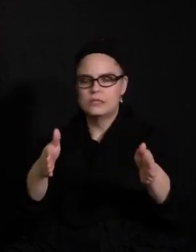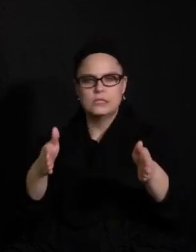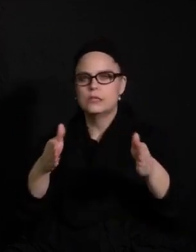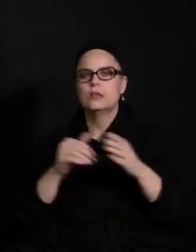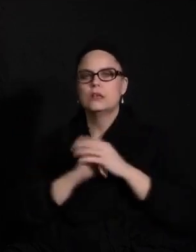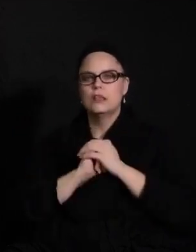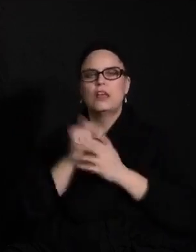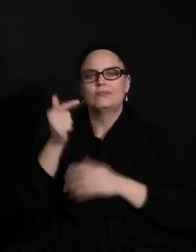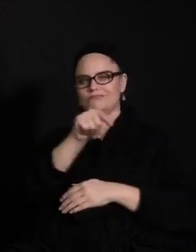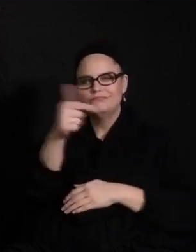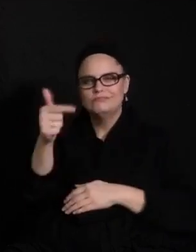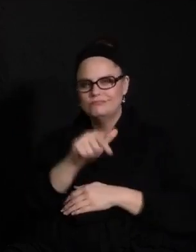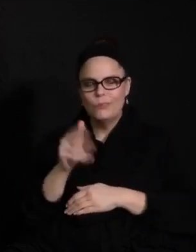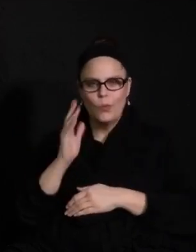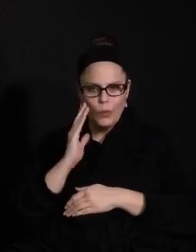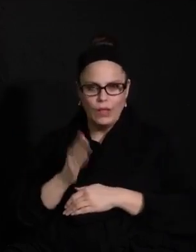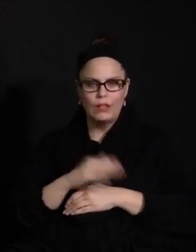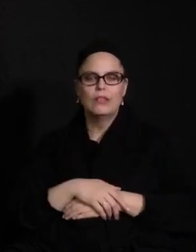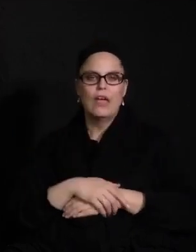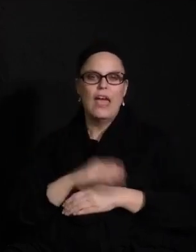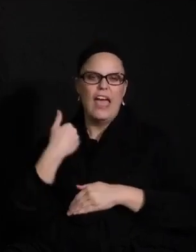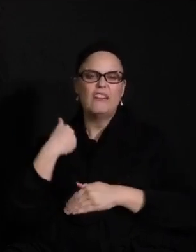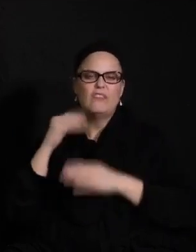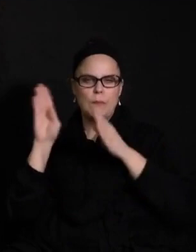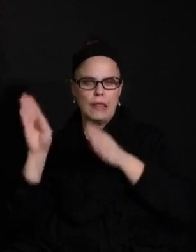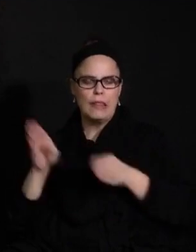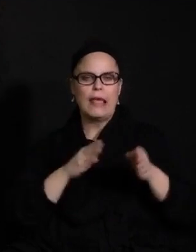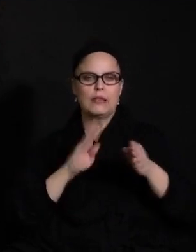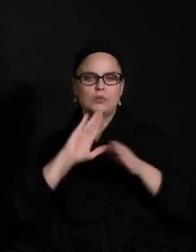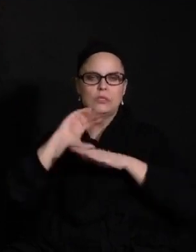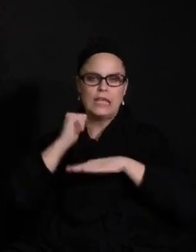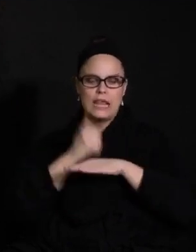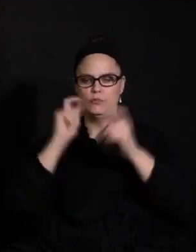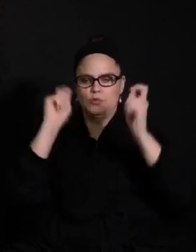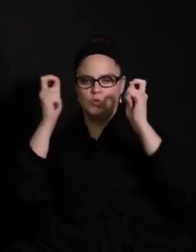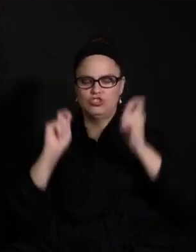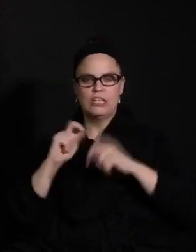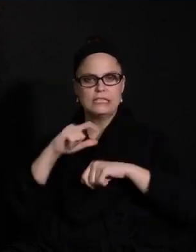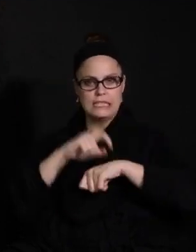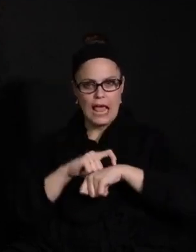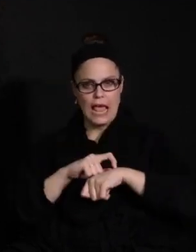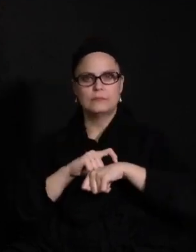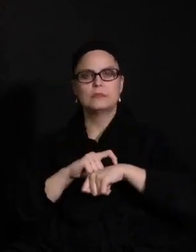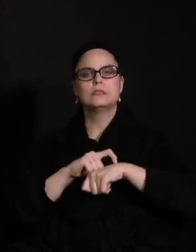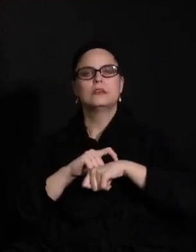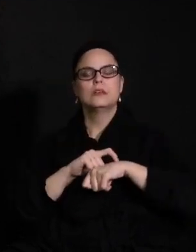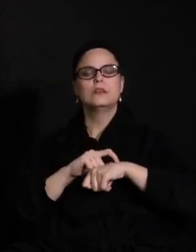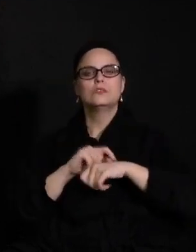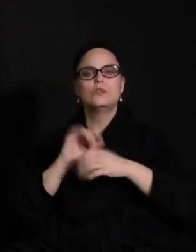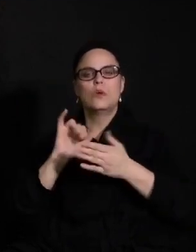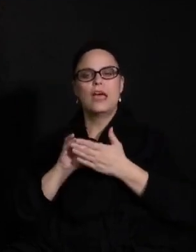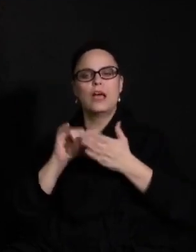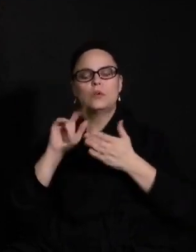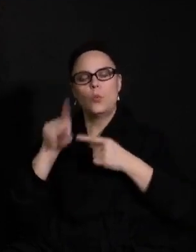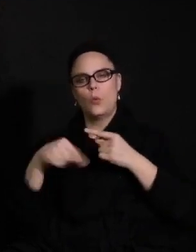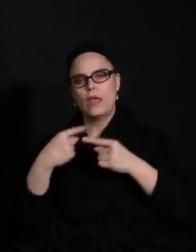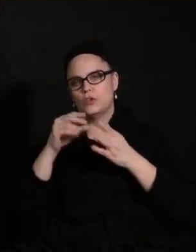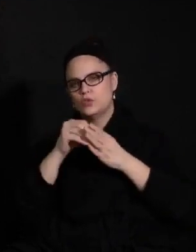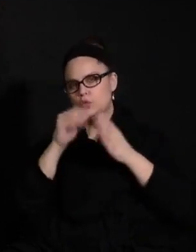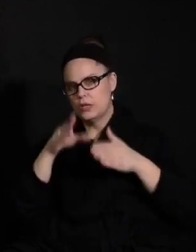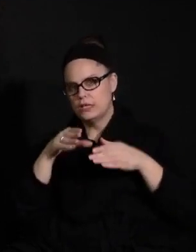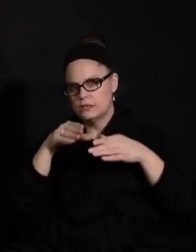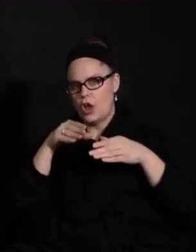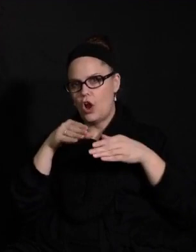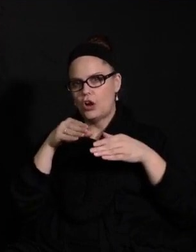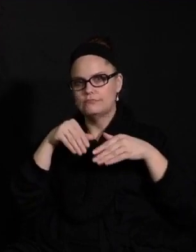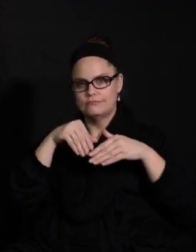arise between now and April 14th and beyond to adjust and pivot to accommodate the students to be in school. But at